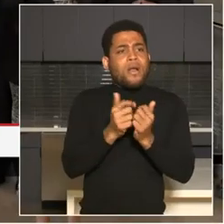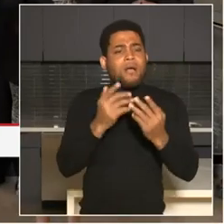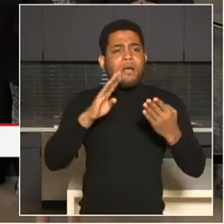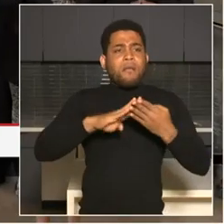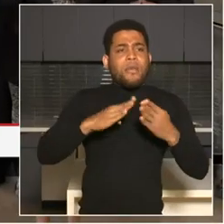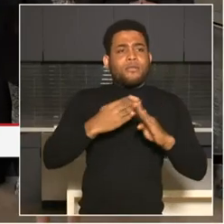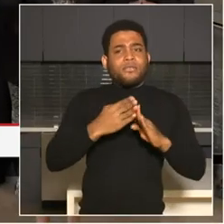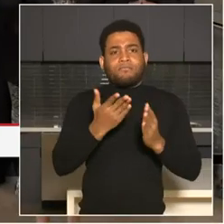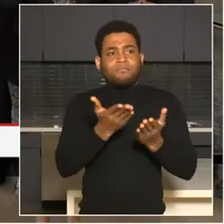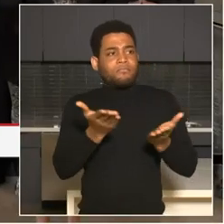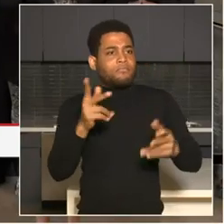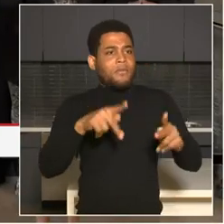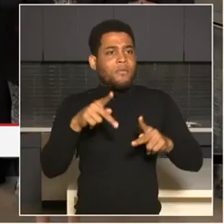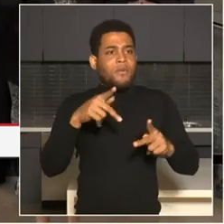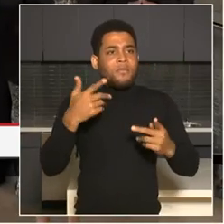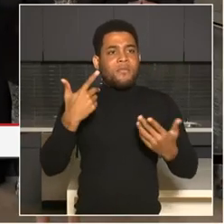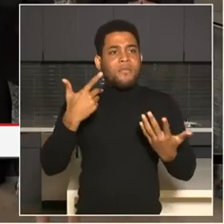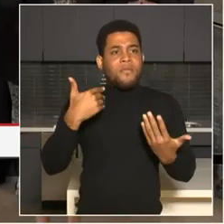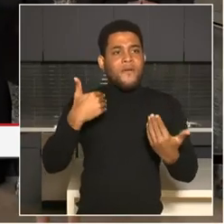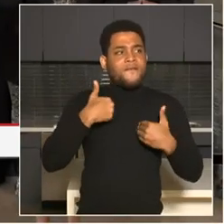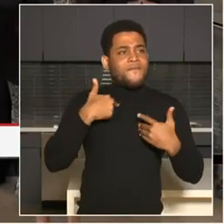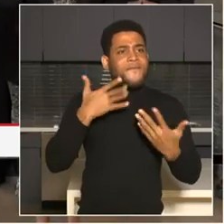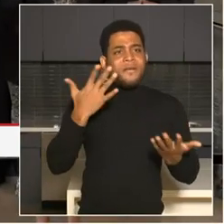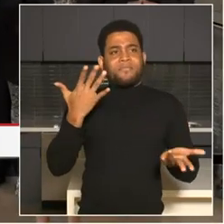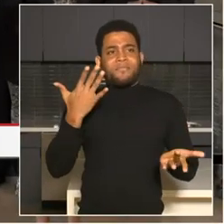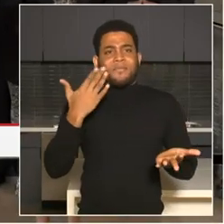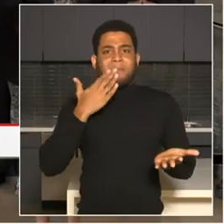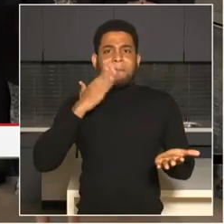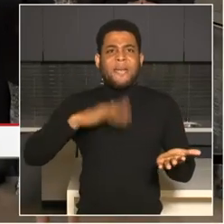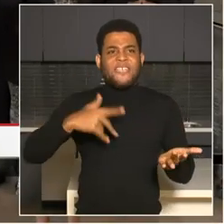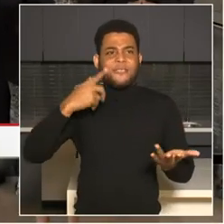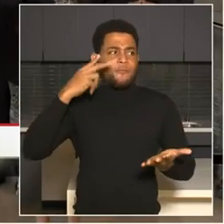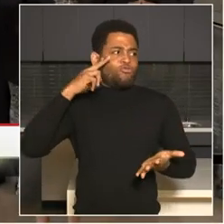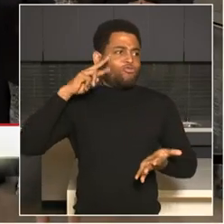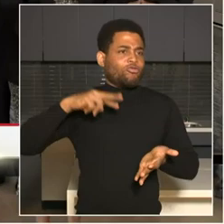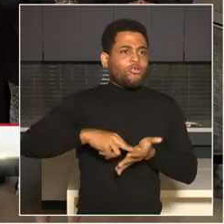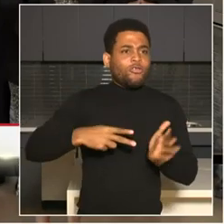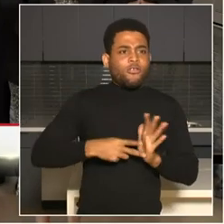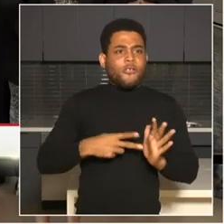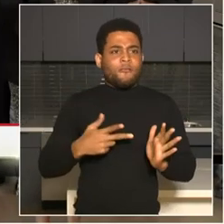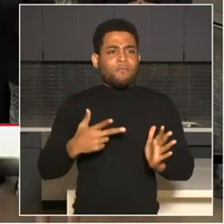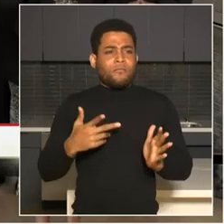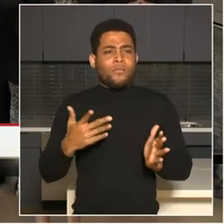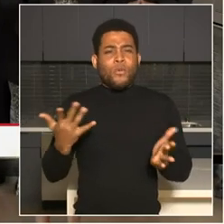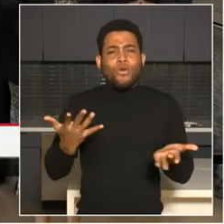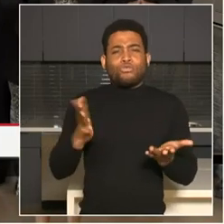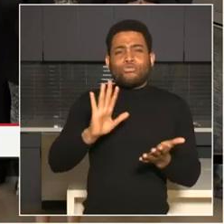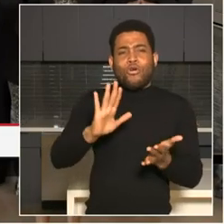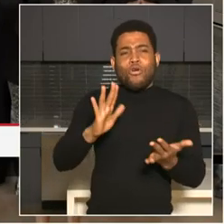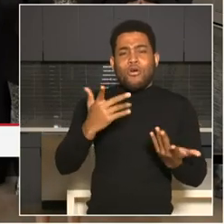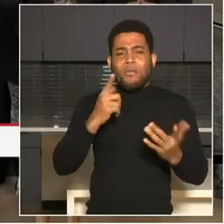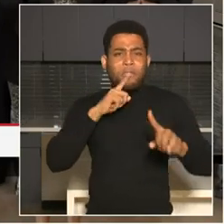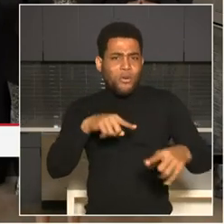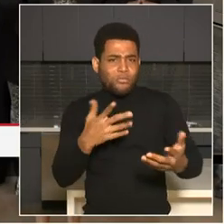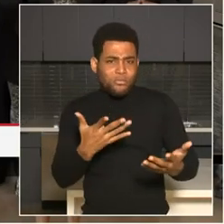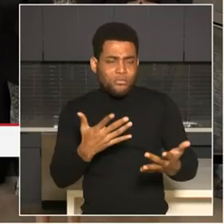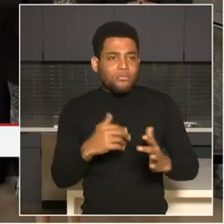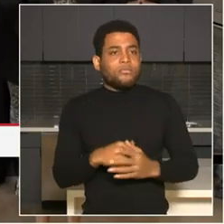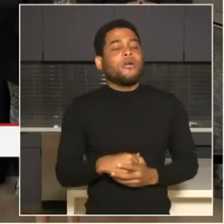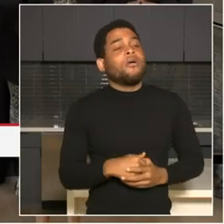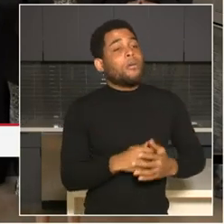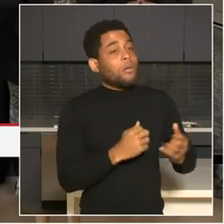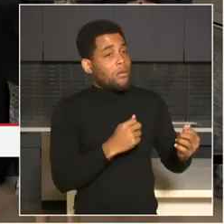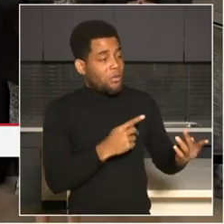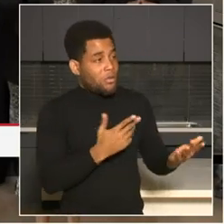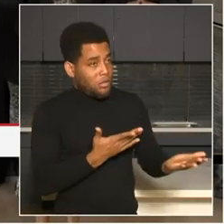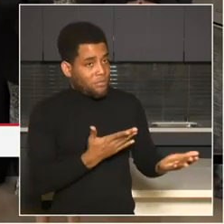This is, this is my message, Delia. Um, and when the, the question came up earlier, I can't remember exactly, um, what